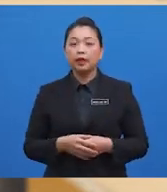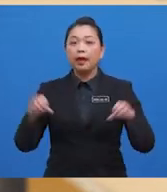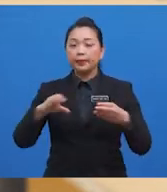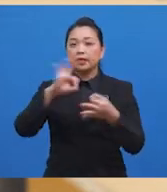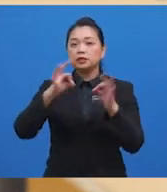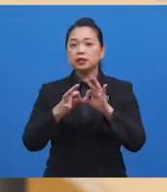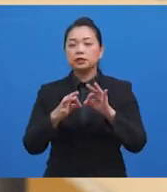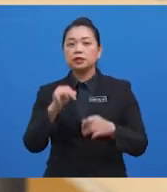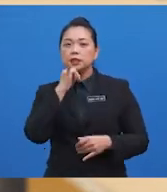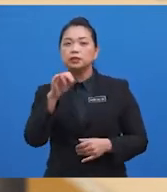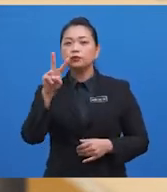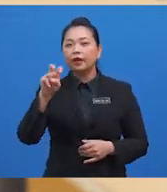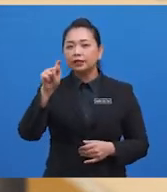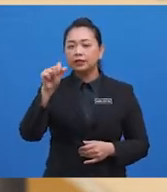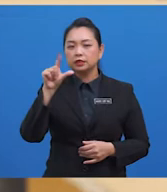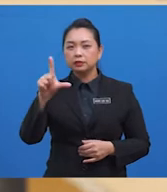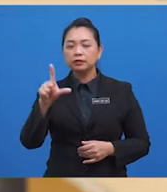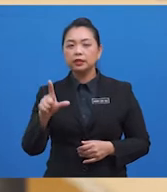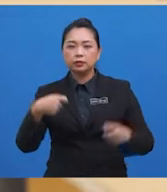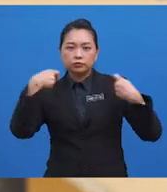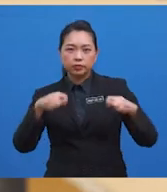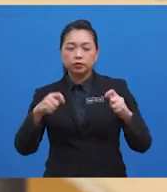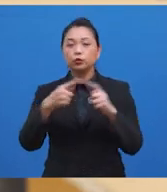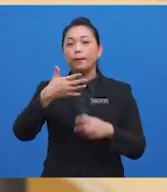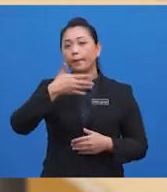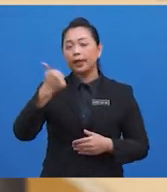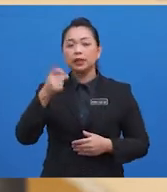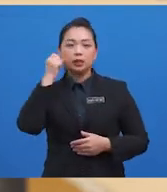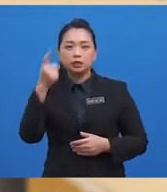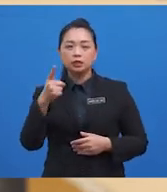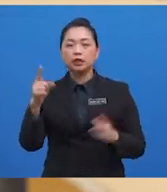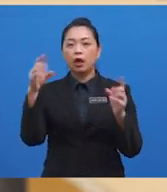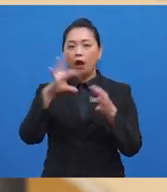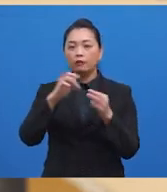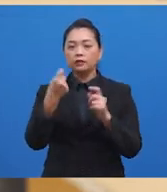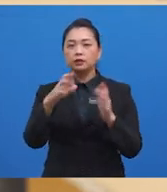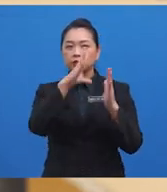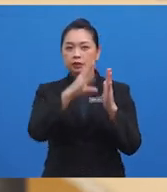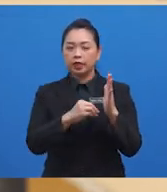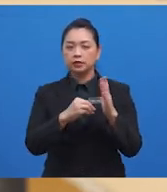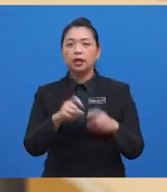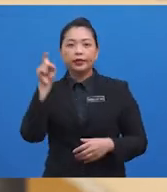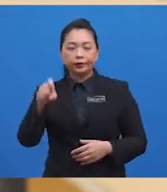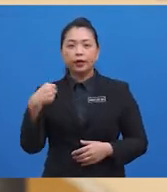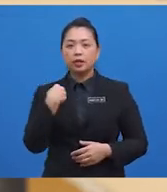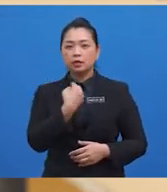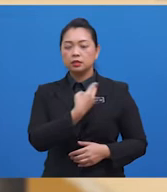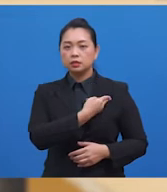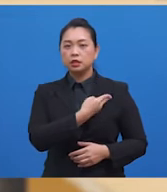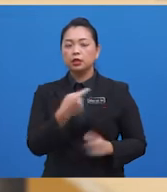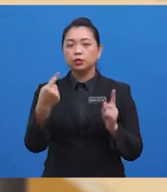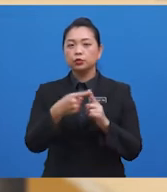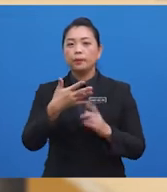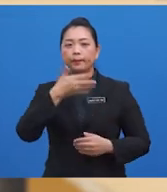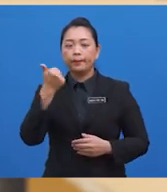making inferences is vital when attempting to better understand a text. It also requires us to use the facts